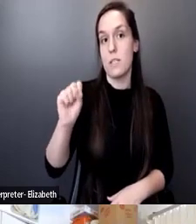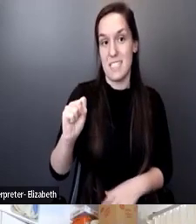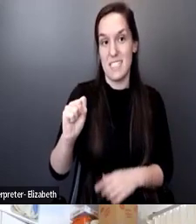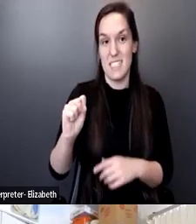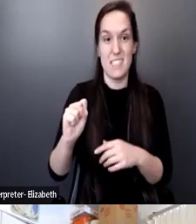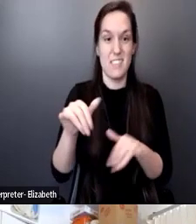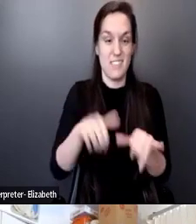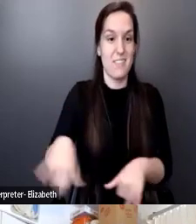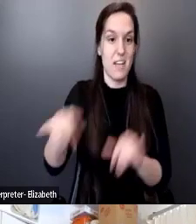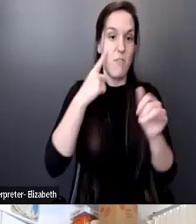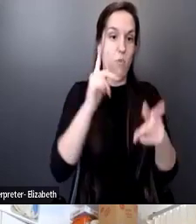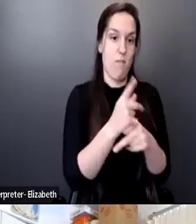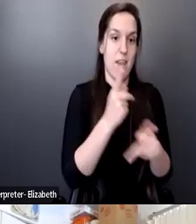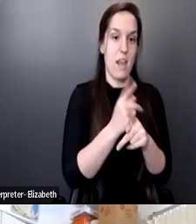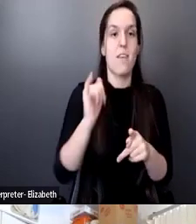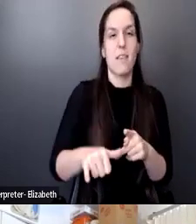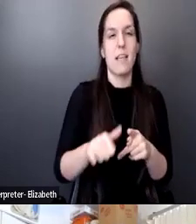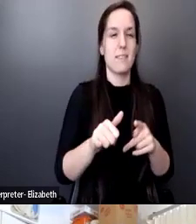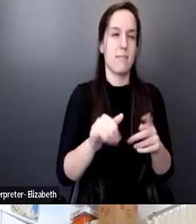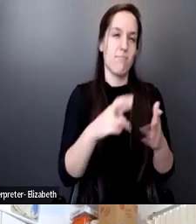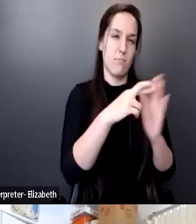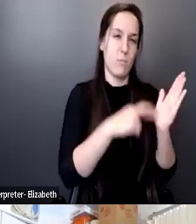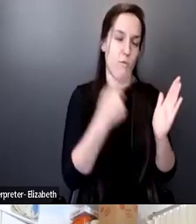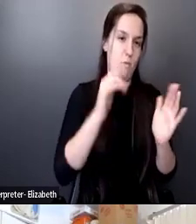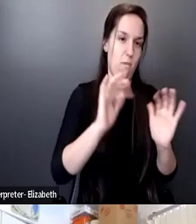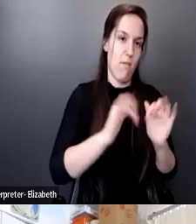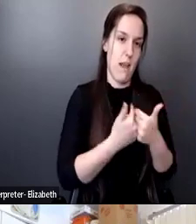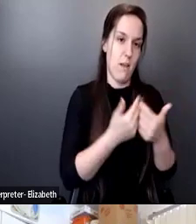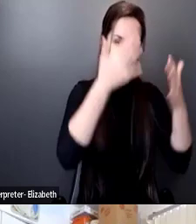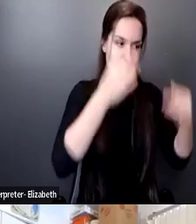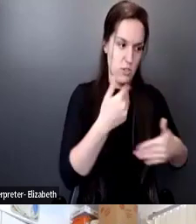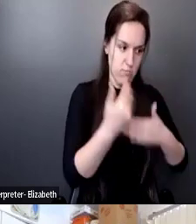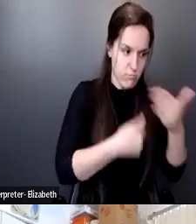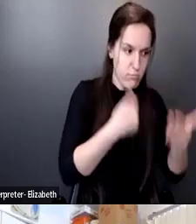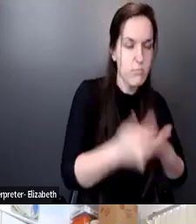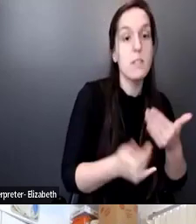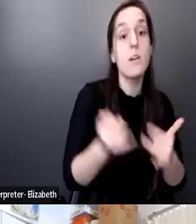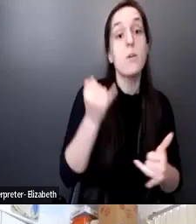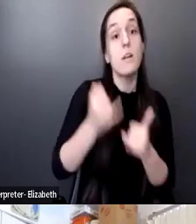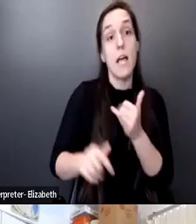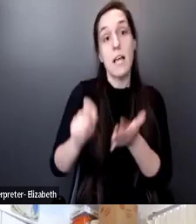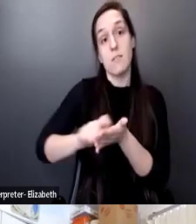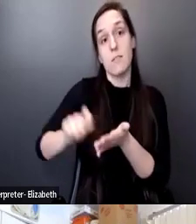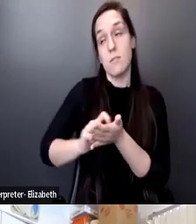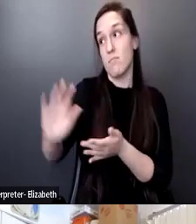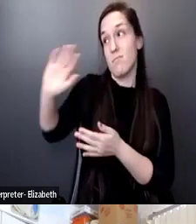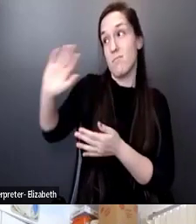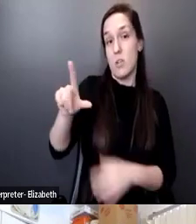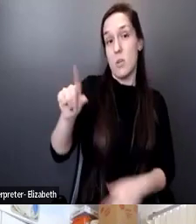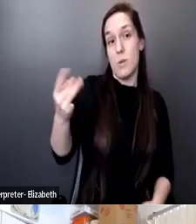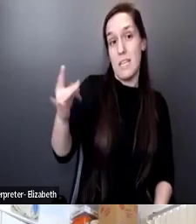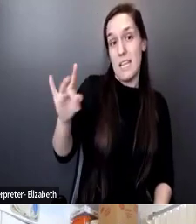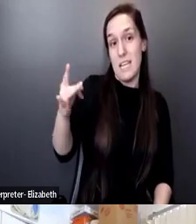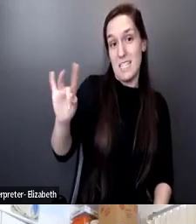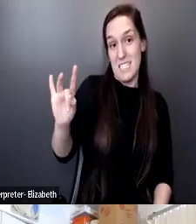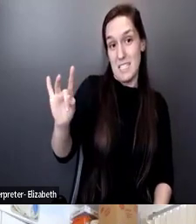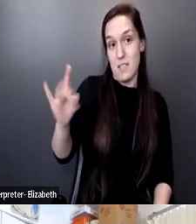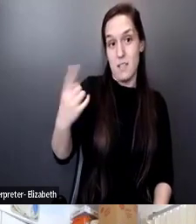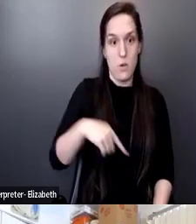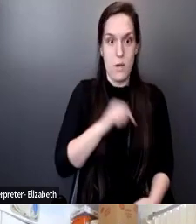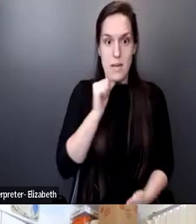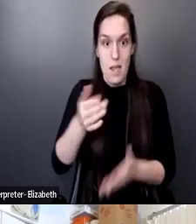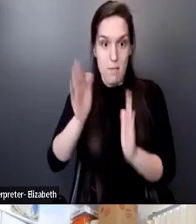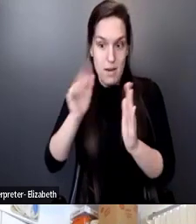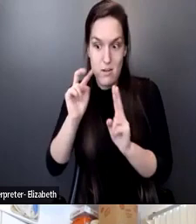how these decisions go, was a lot before the pandemic was last written in 2018. And to be honest, we hadn't paid